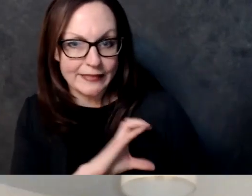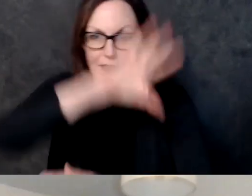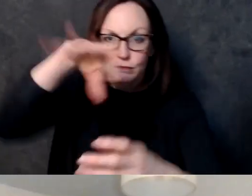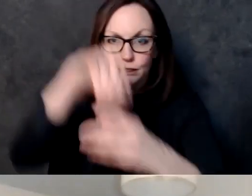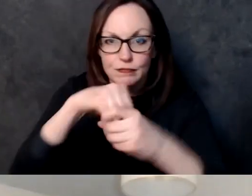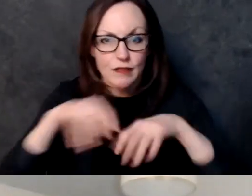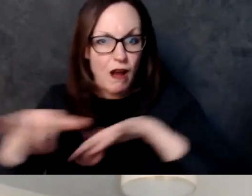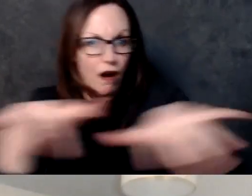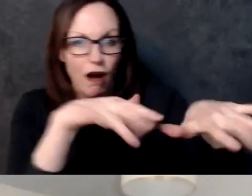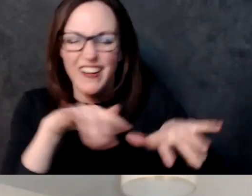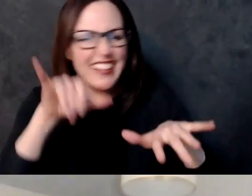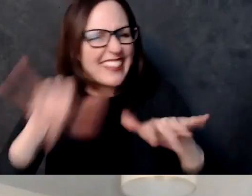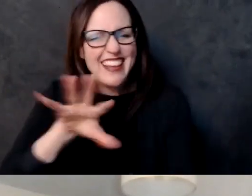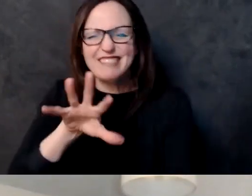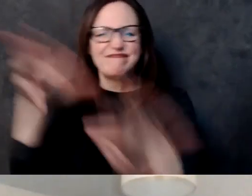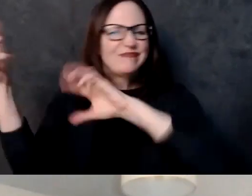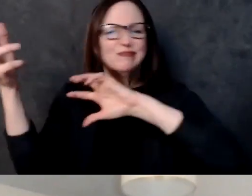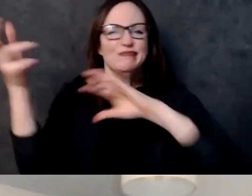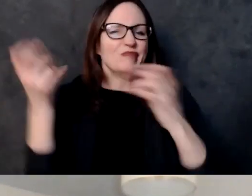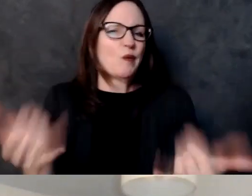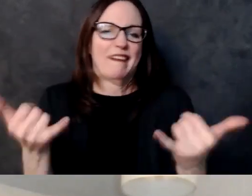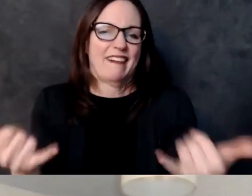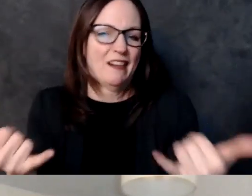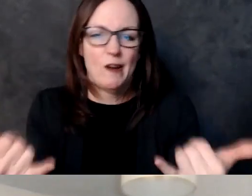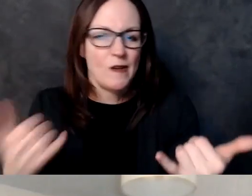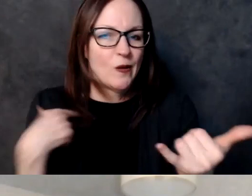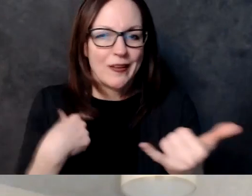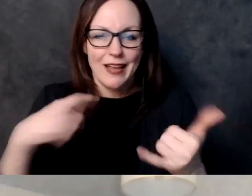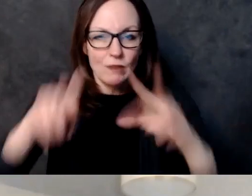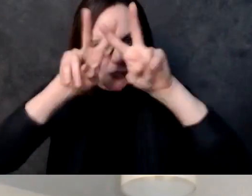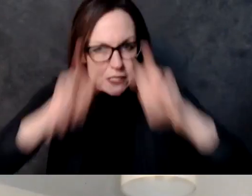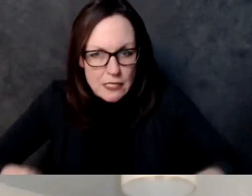the right education and we need to be diligent about that as well as have more civilian oversight